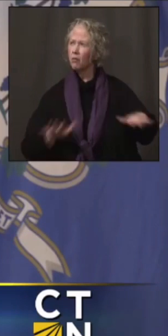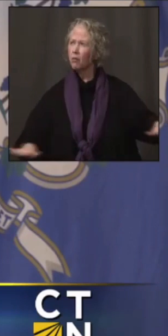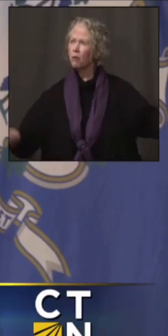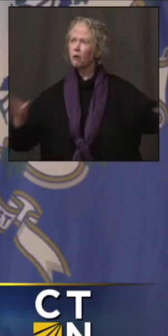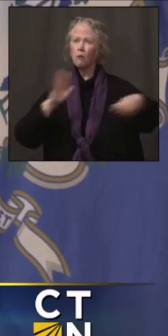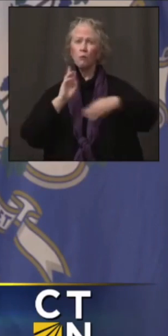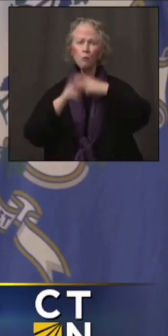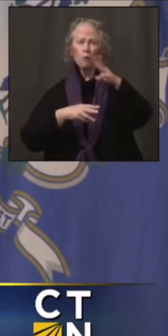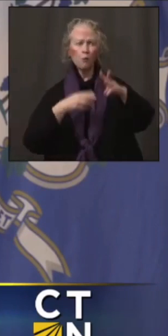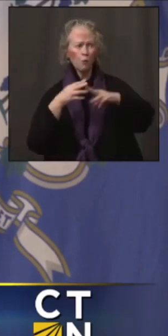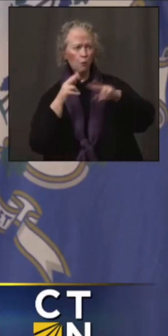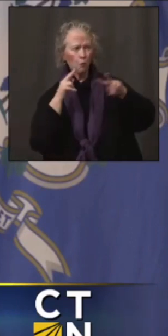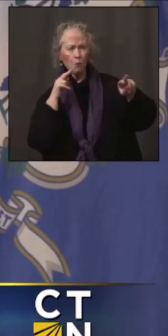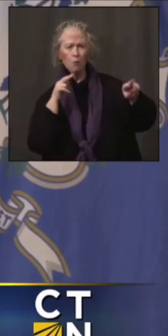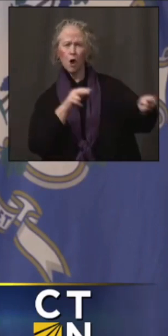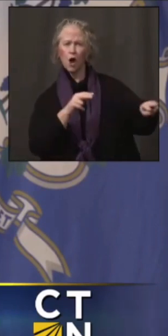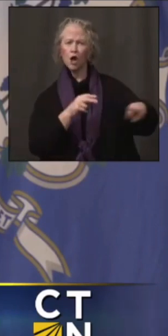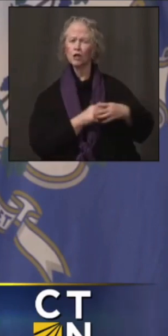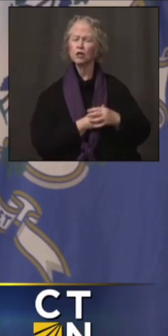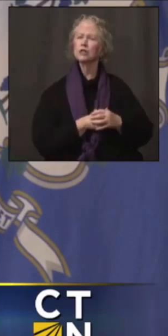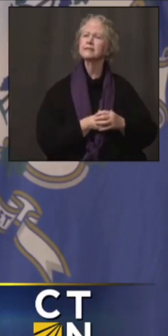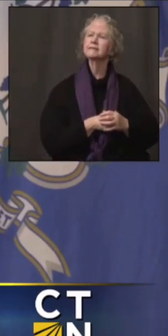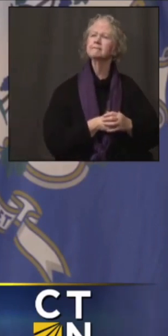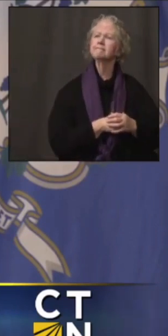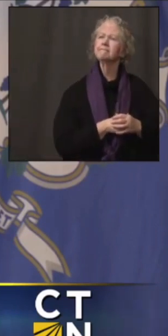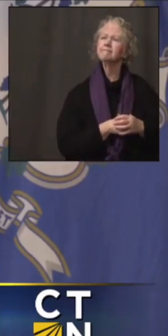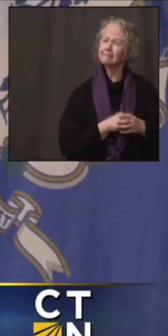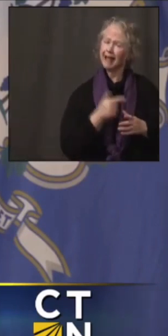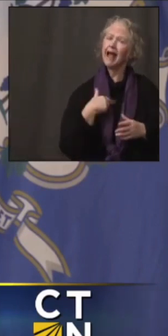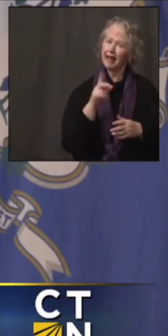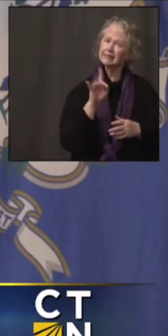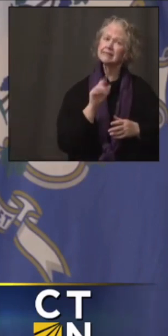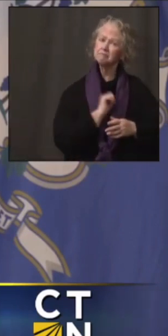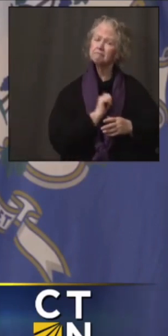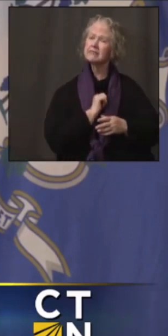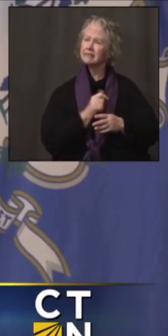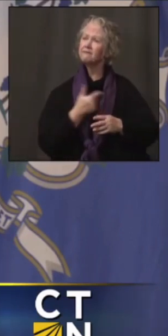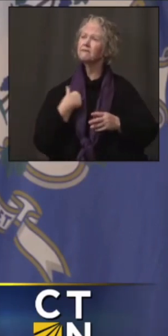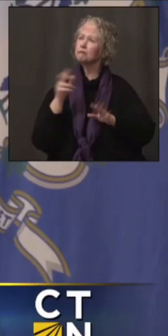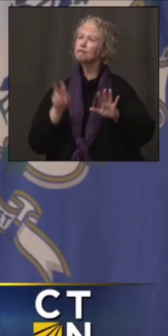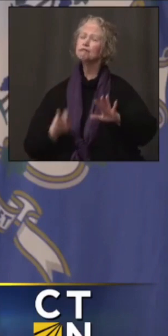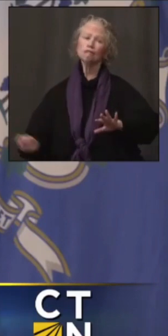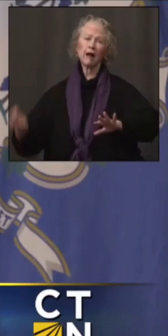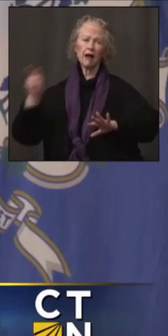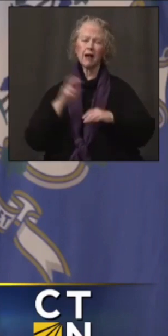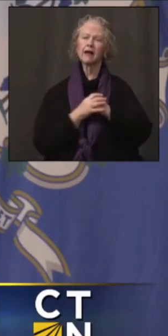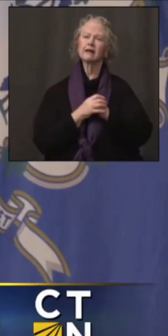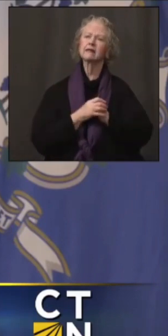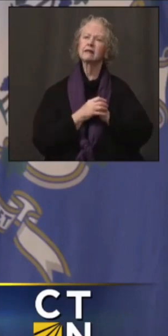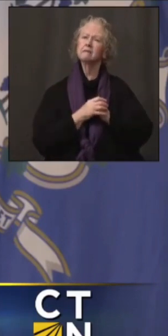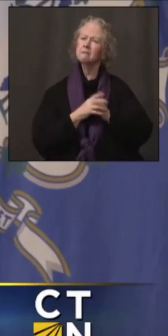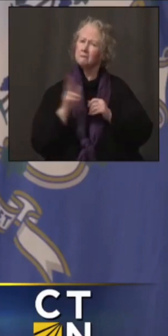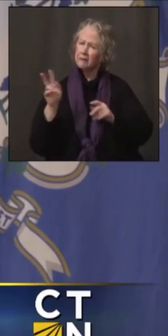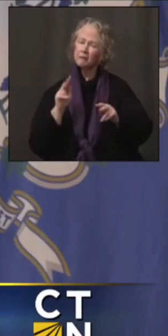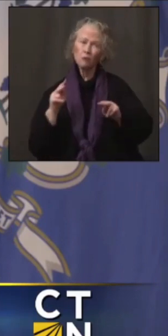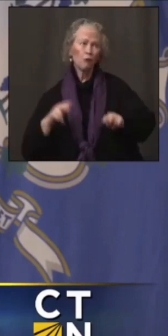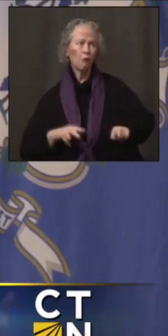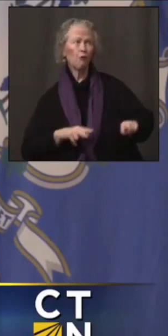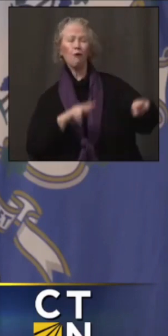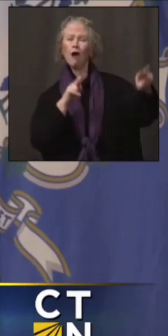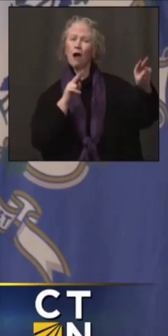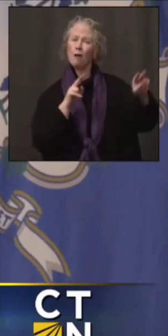had an opportunity to work a little bit around the world. And, you know, people really look up the